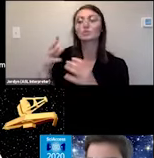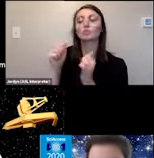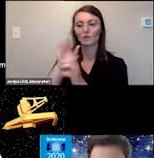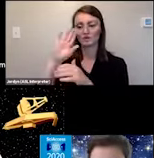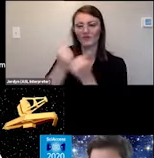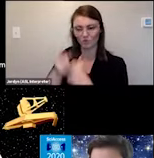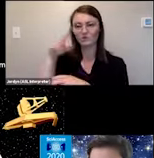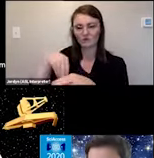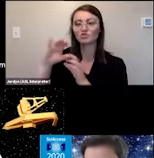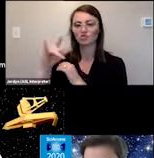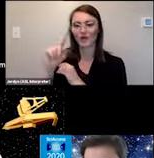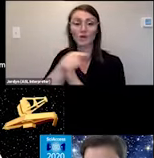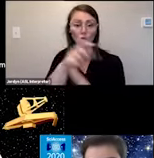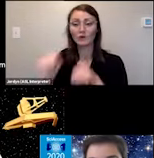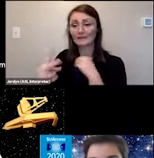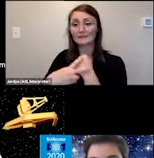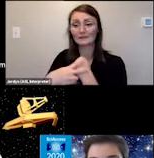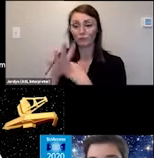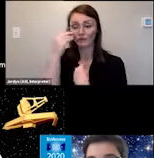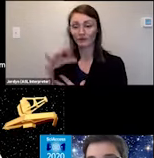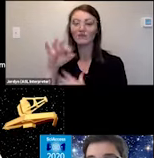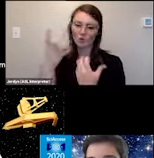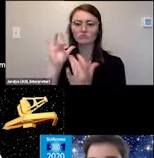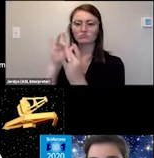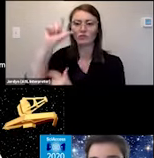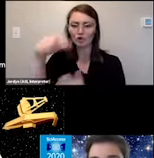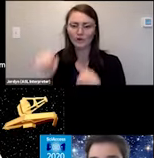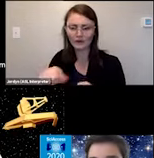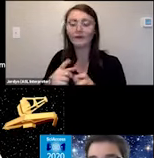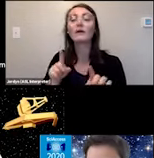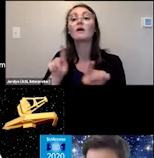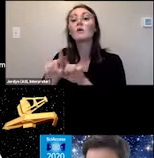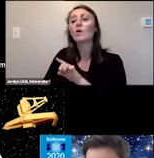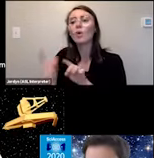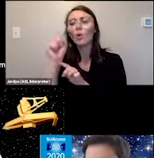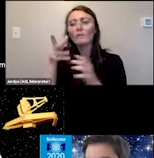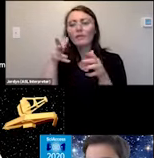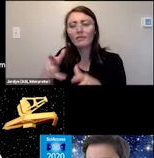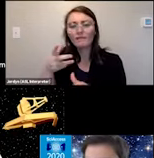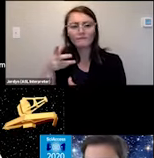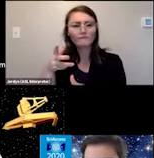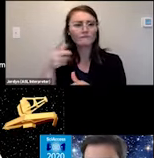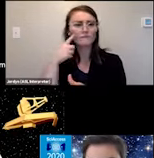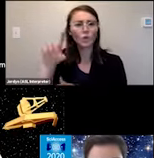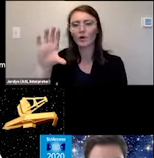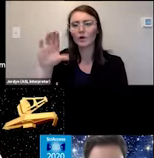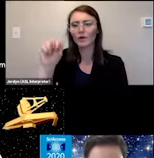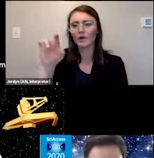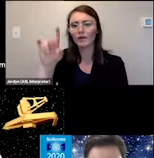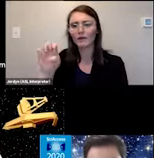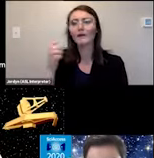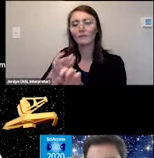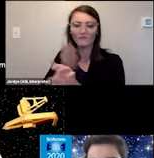caroline's contact info if you'd like to reach out later uh we do have about one minute left before we have to switch to our next